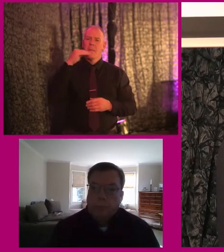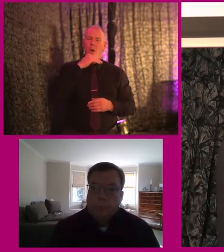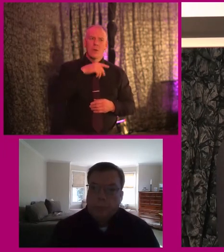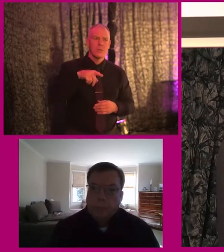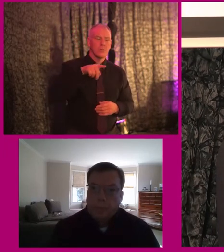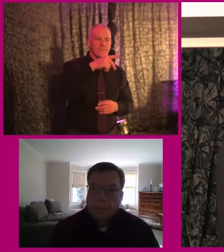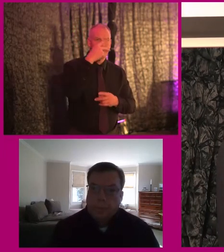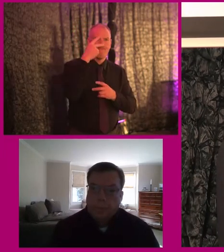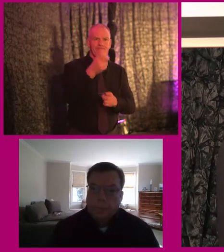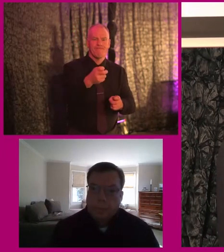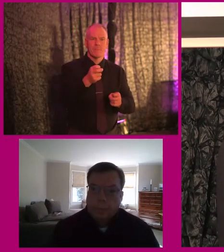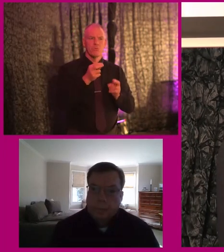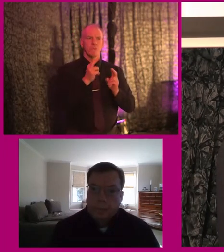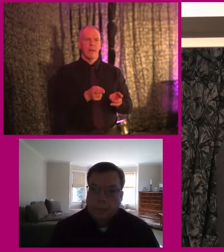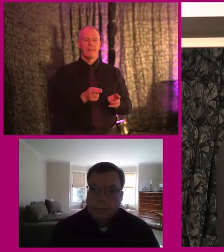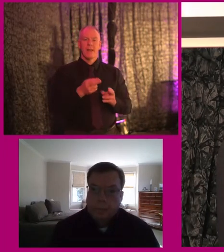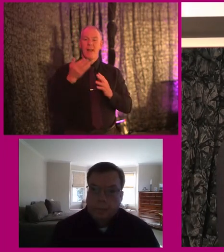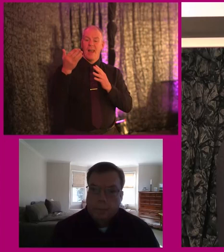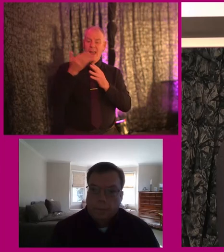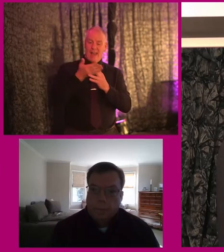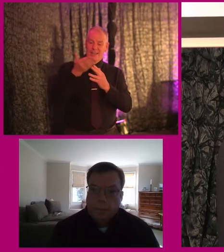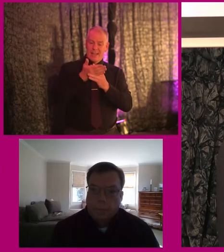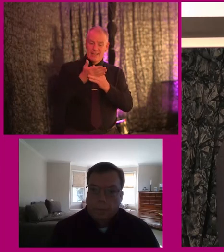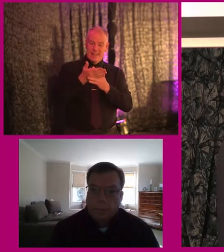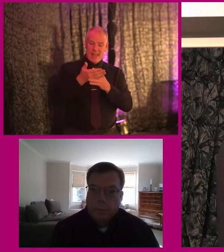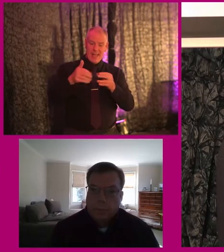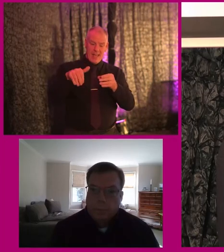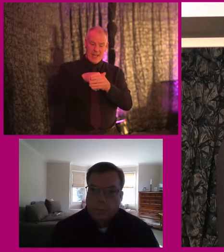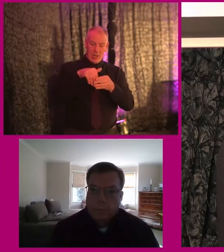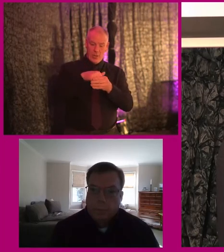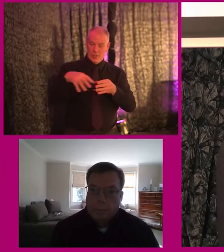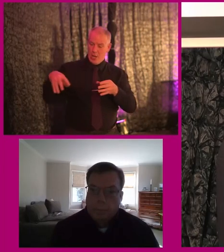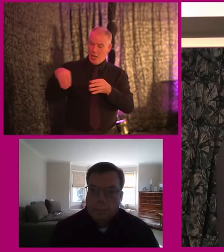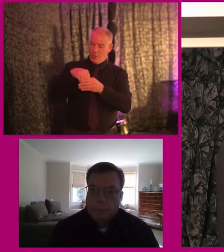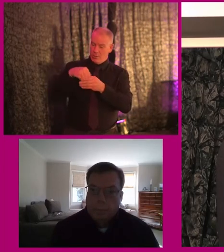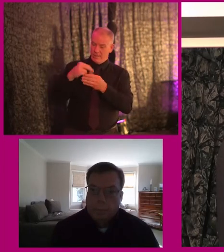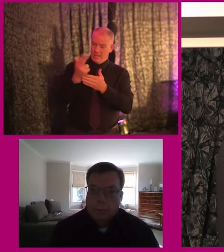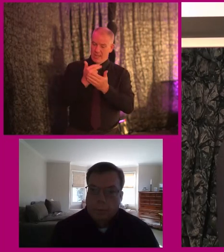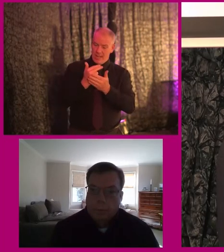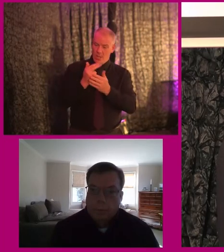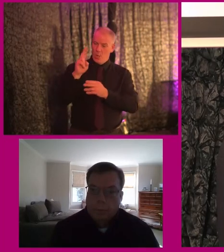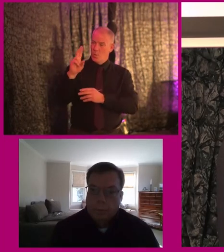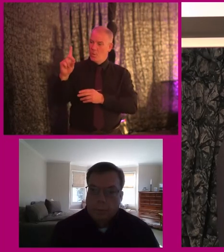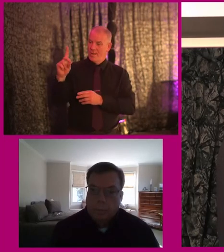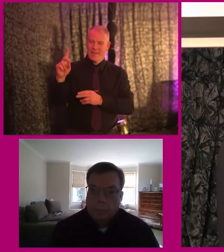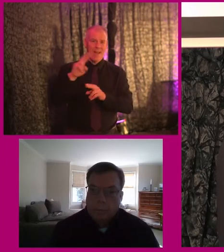on board the fact that access, inclusion, inclusive design, universal design, it's not static. So sometimes